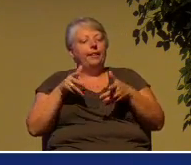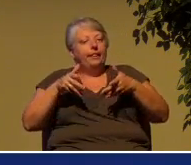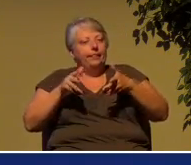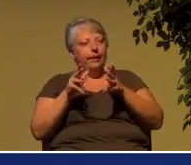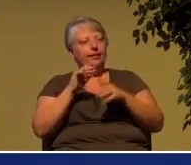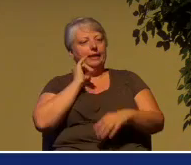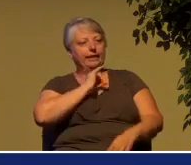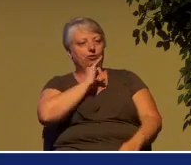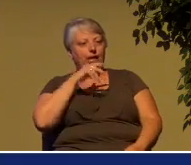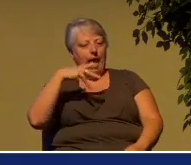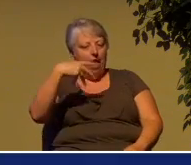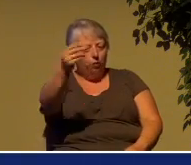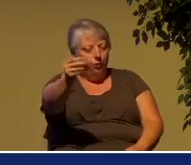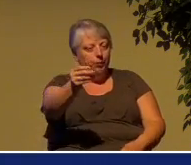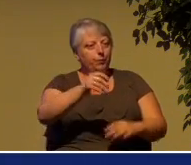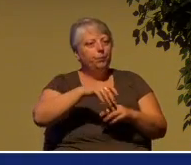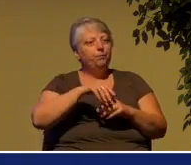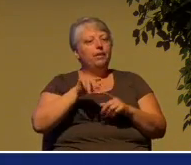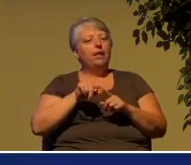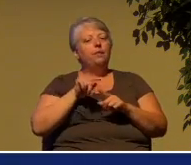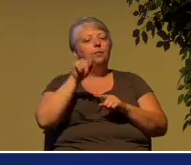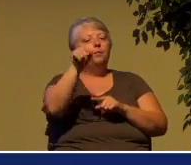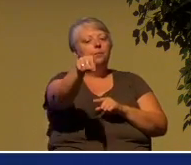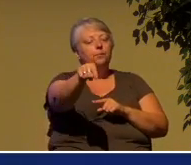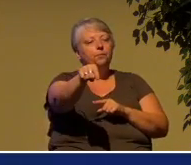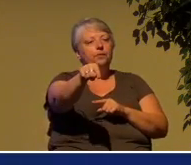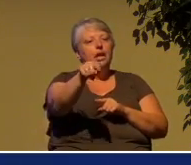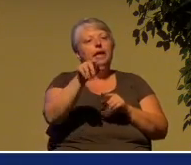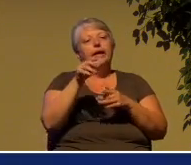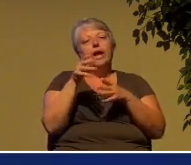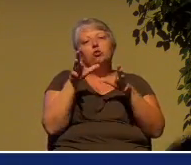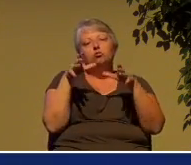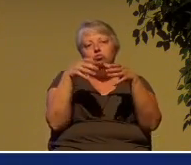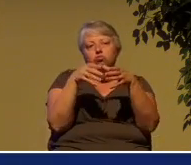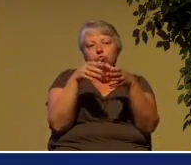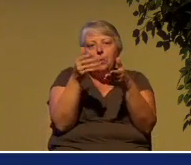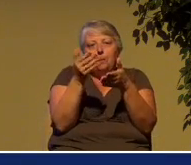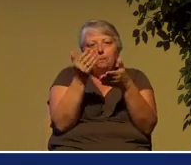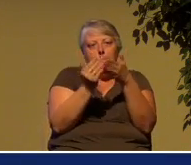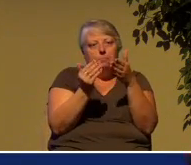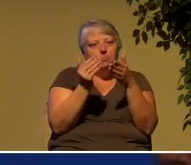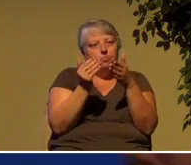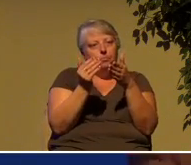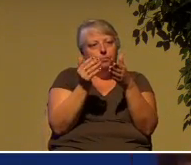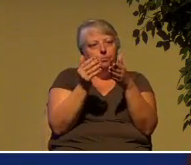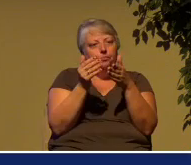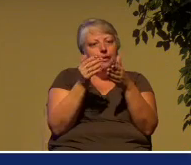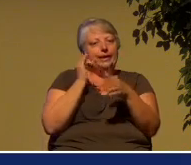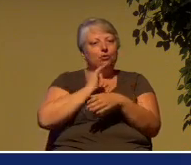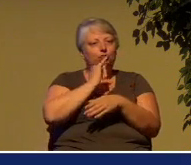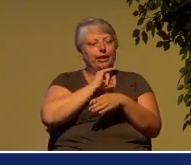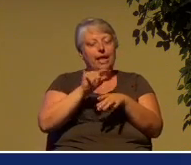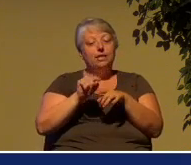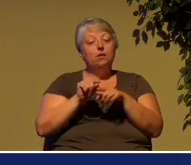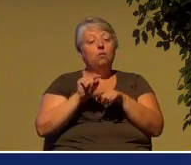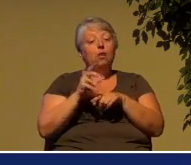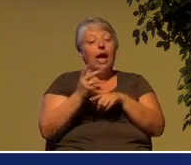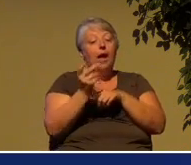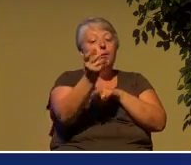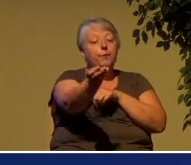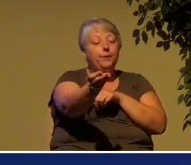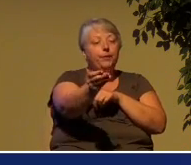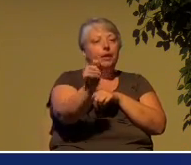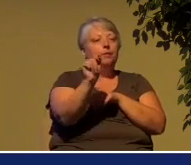And that is a partial fulfillment of this particular prophecy. The